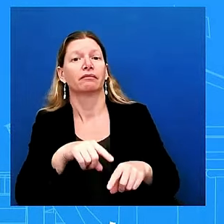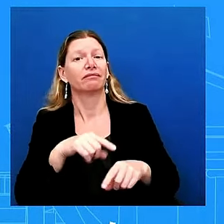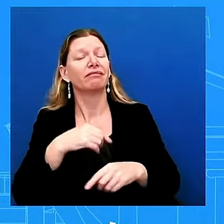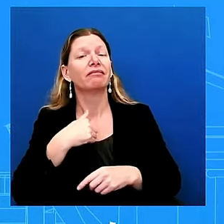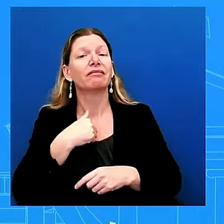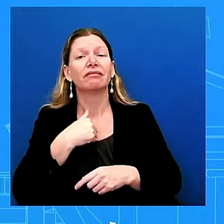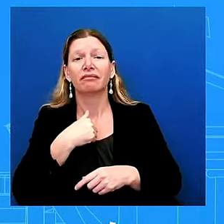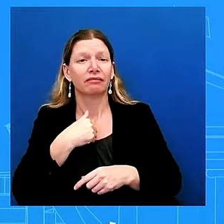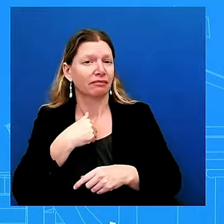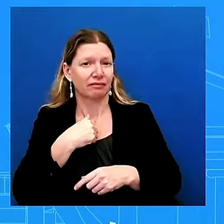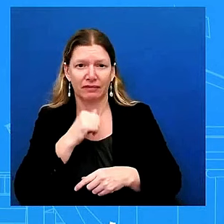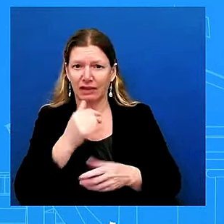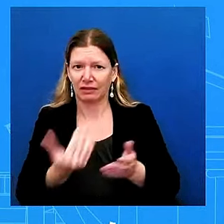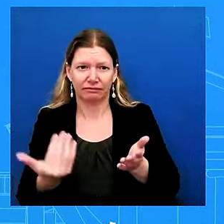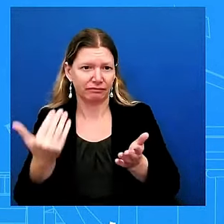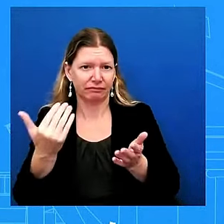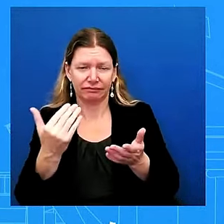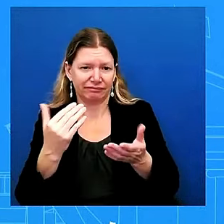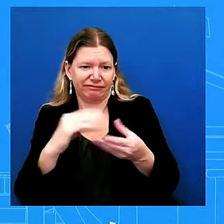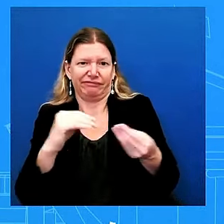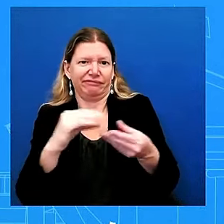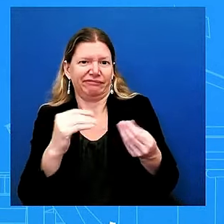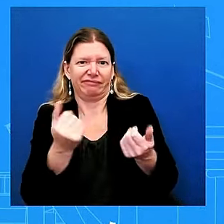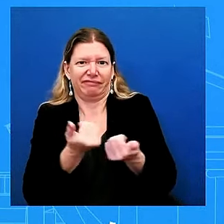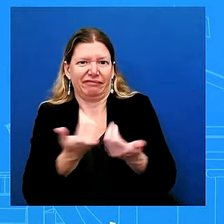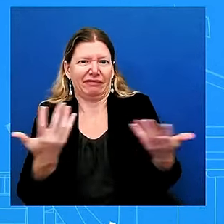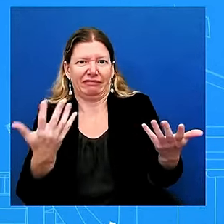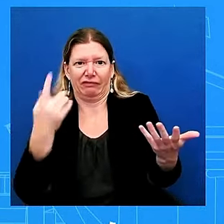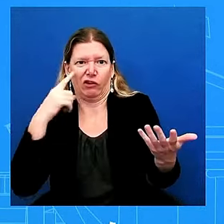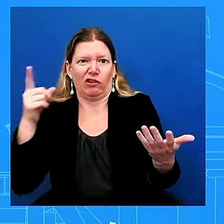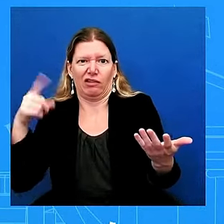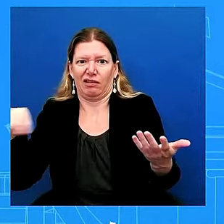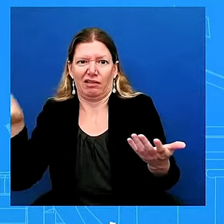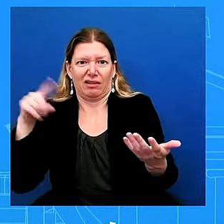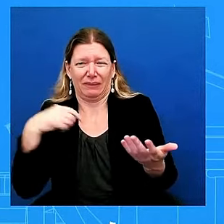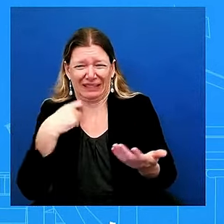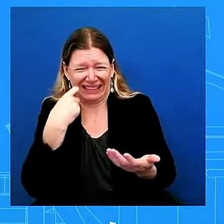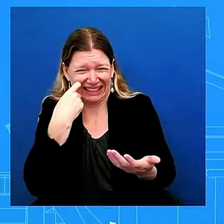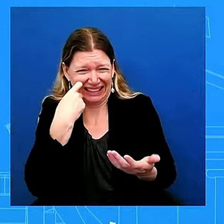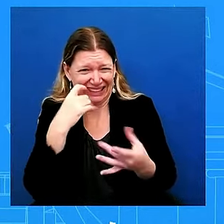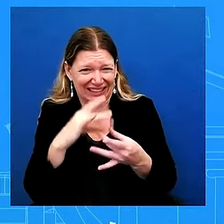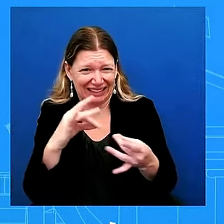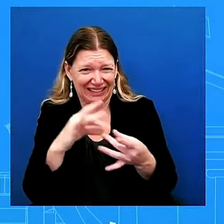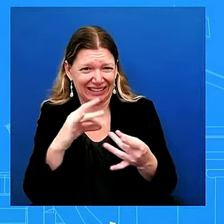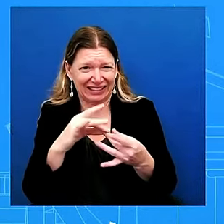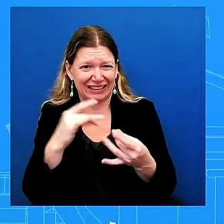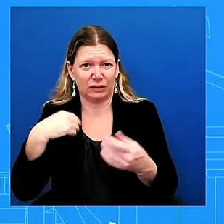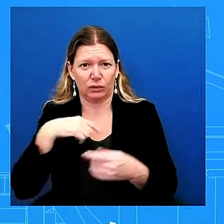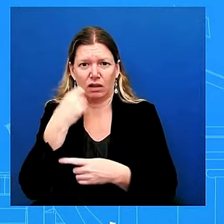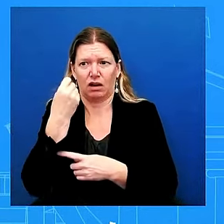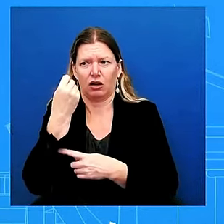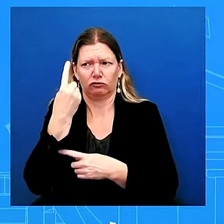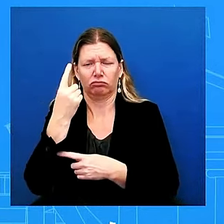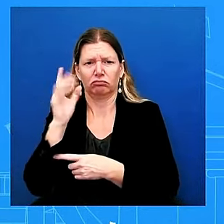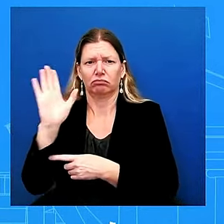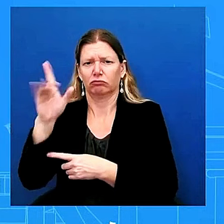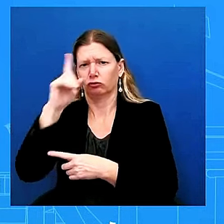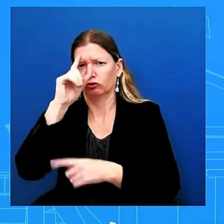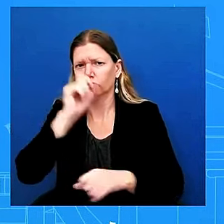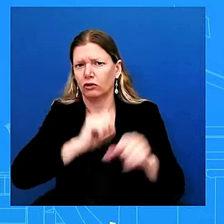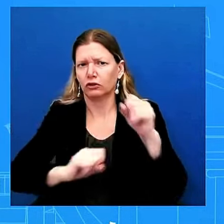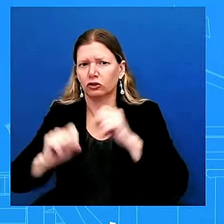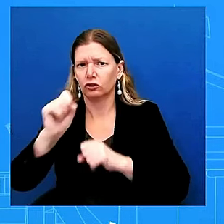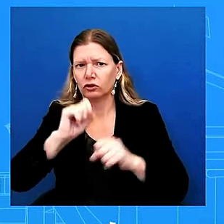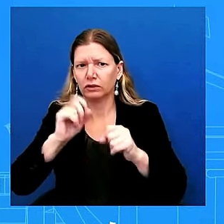ago which is we understand the strategic purpose of this is to make sure that hezbollah cannot maintain the capacity to attack